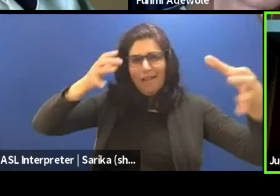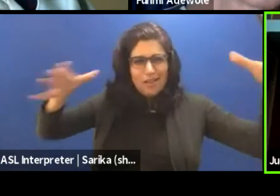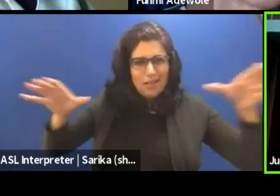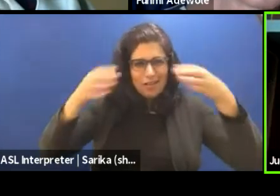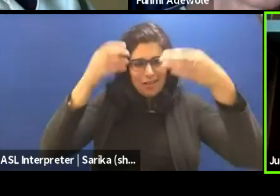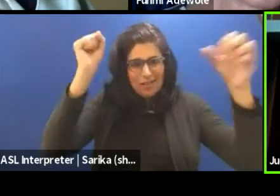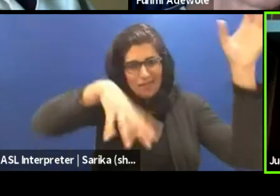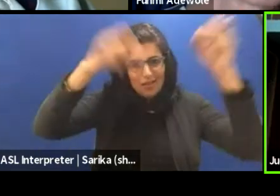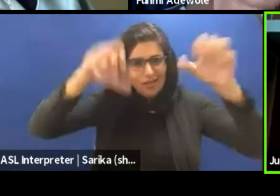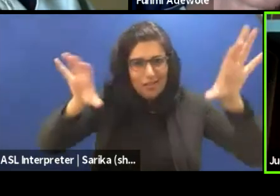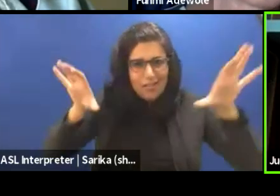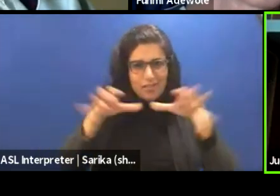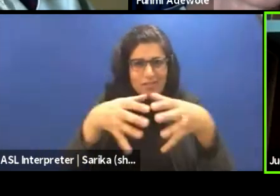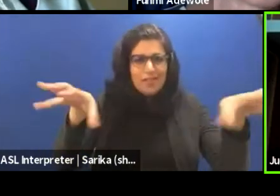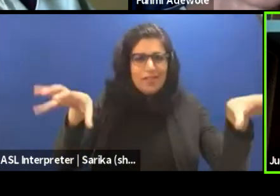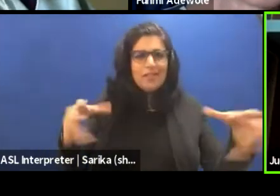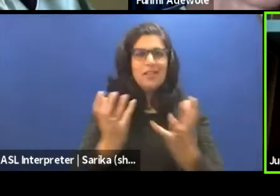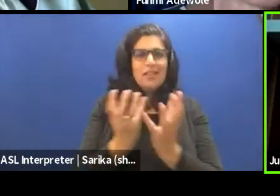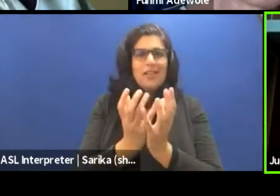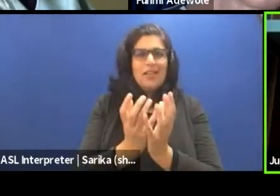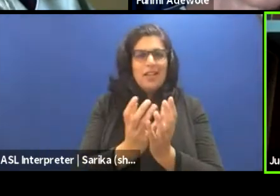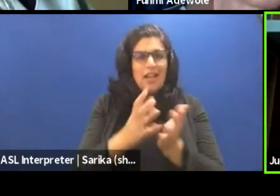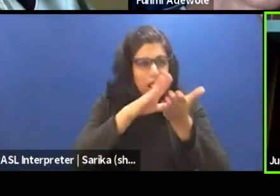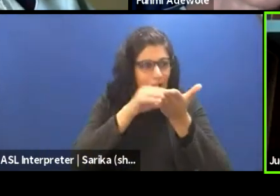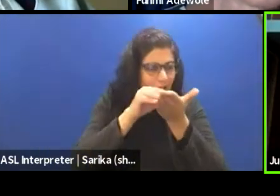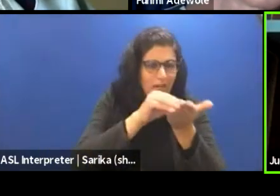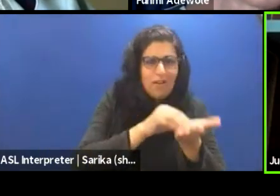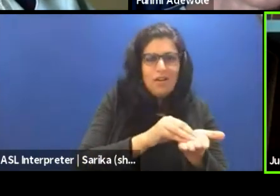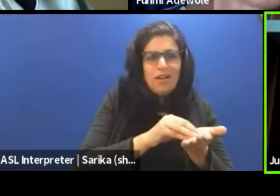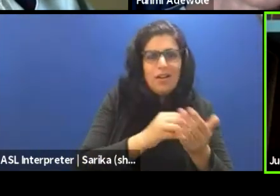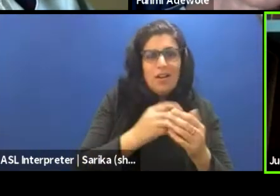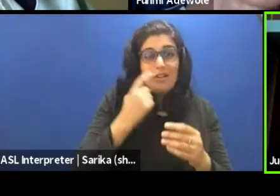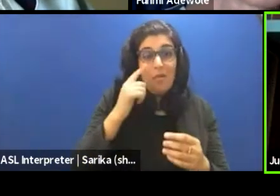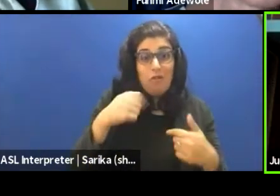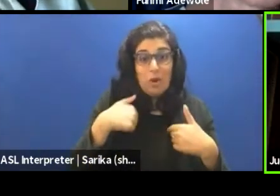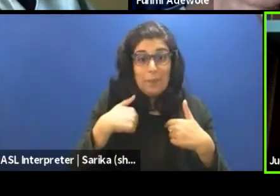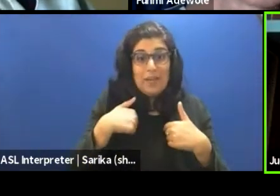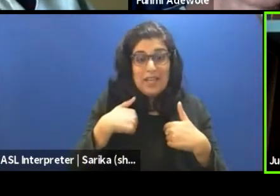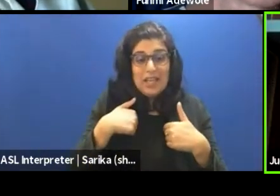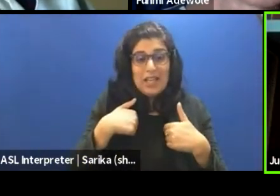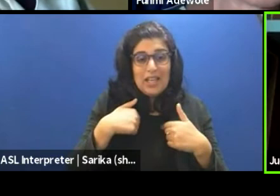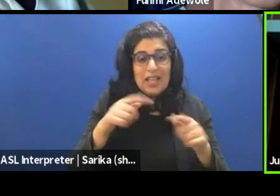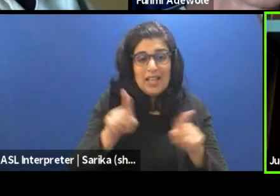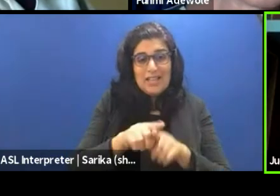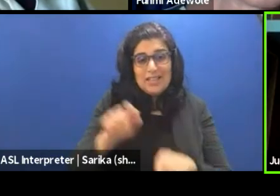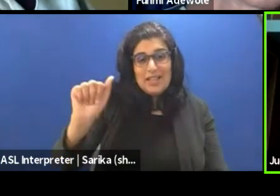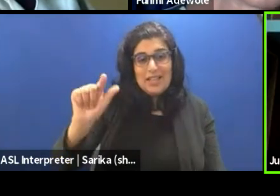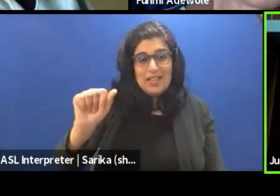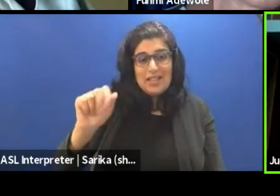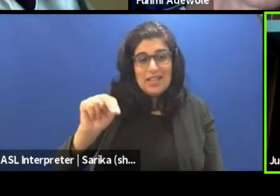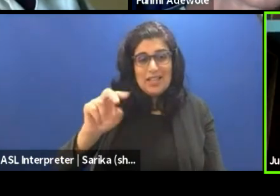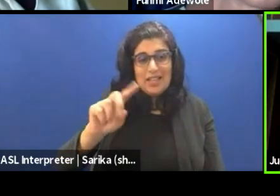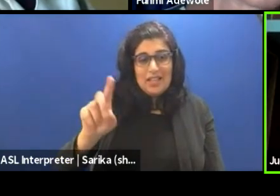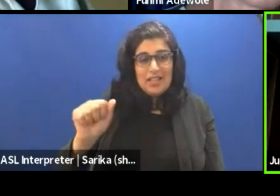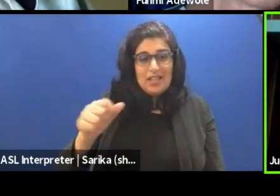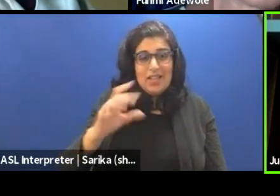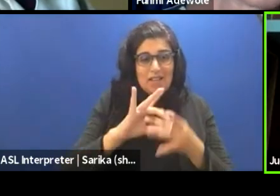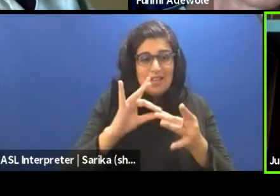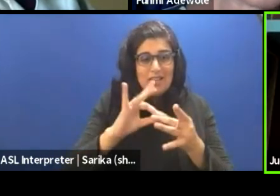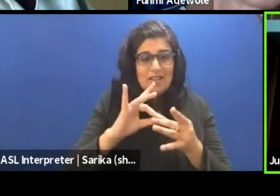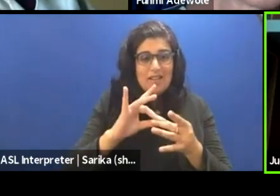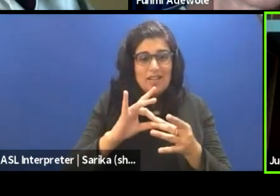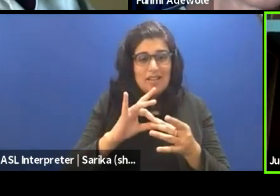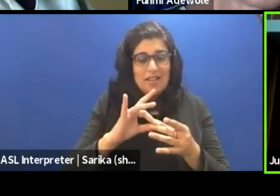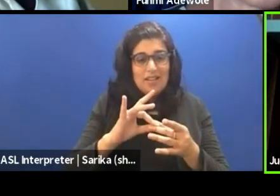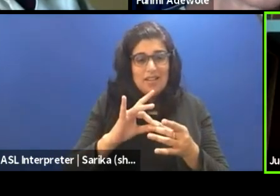just like how we've learned from you. know, things like that. So, I think that, for me, as Aganza said, I haven't seen her work.